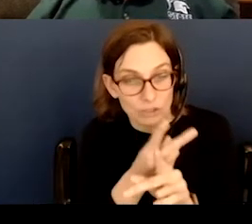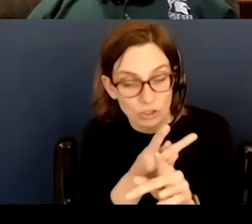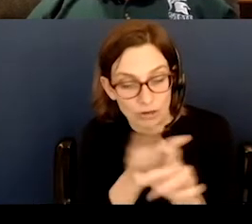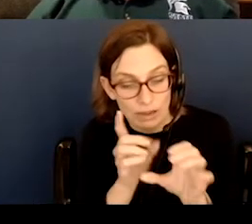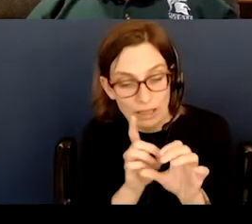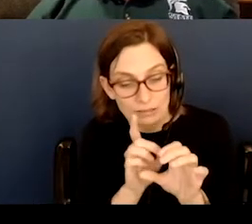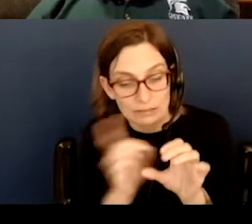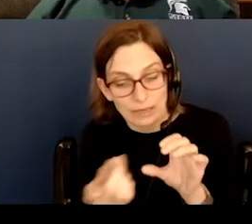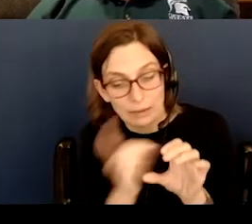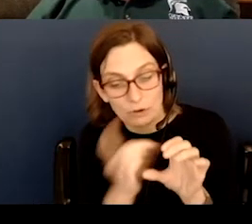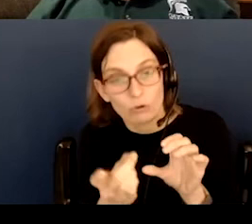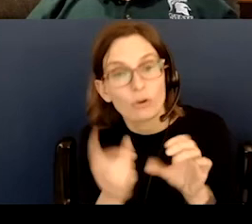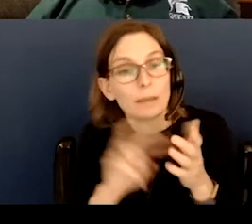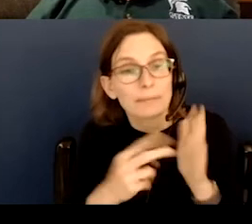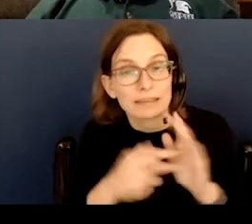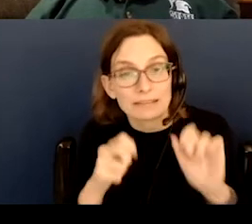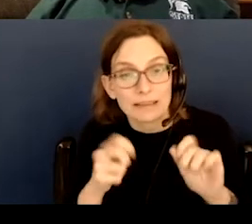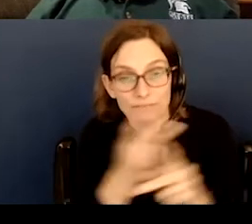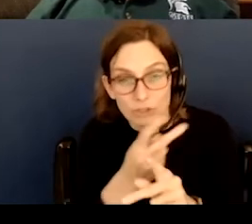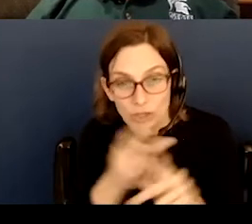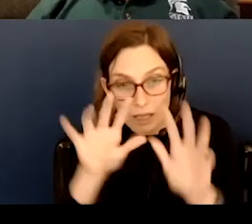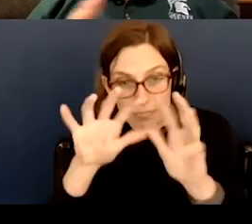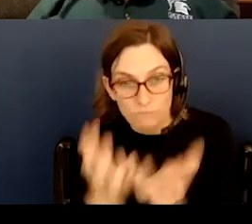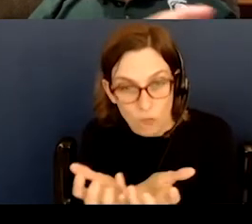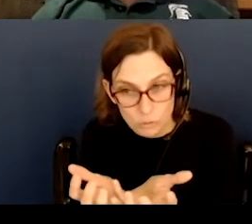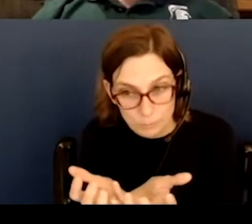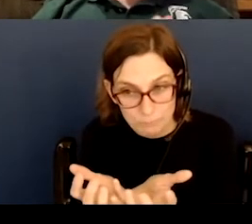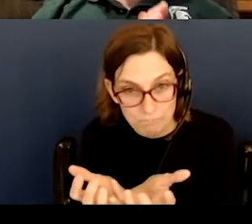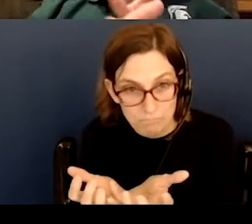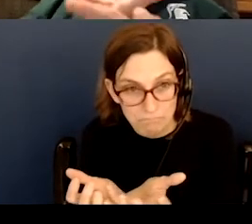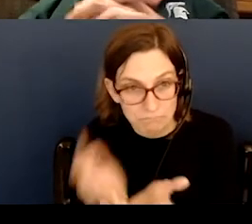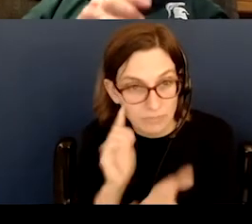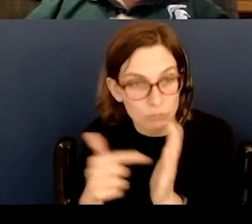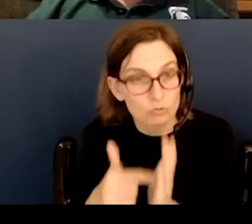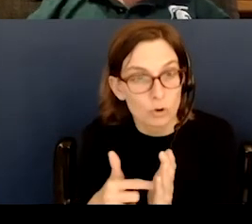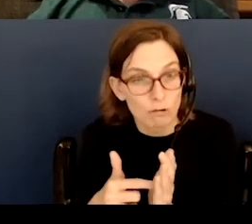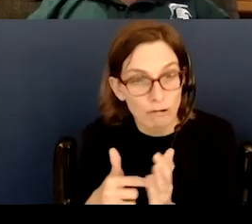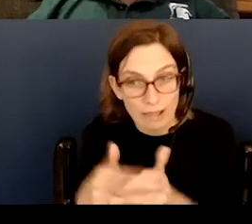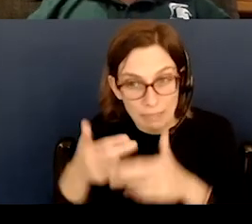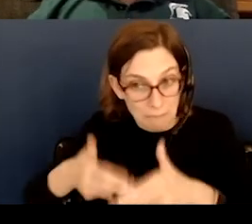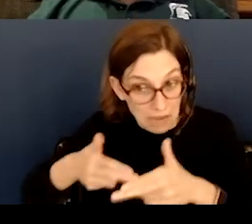diameter, we can calculate the volume. What about, and I'll show you those, what about the mass?